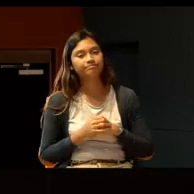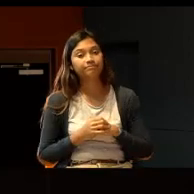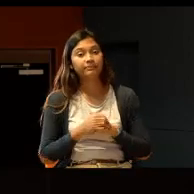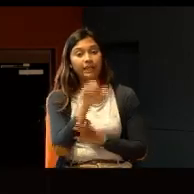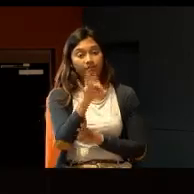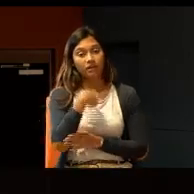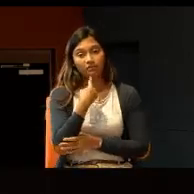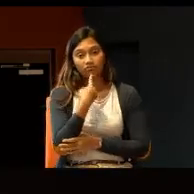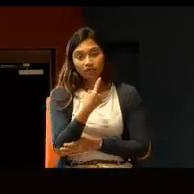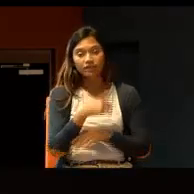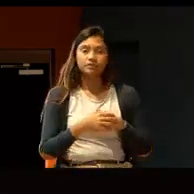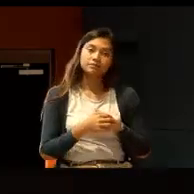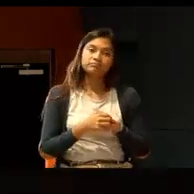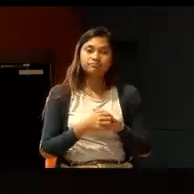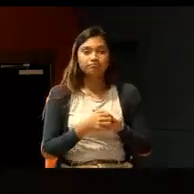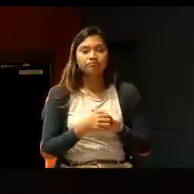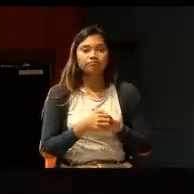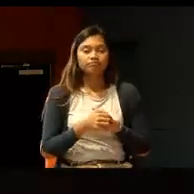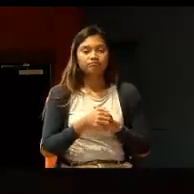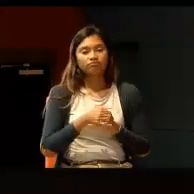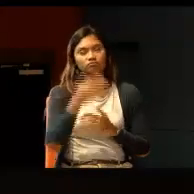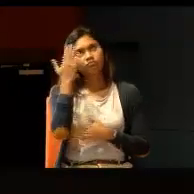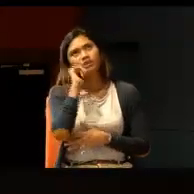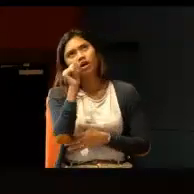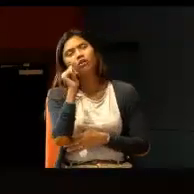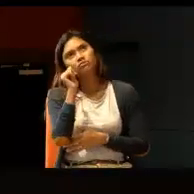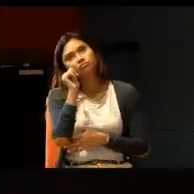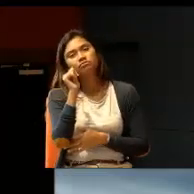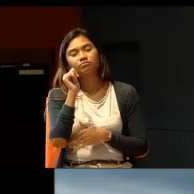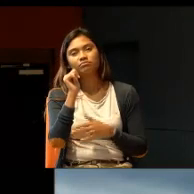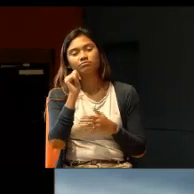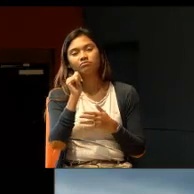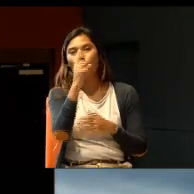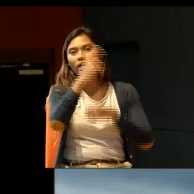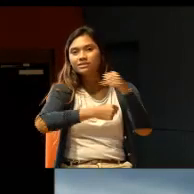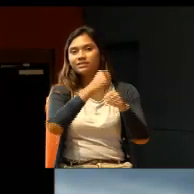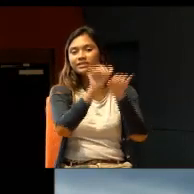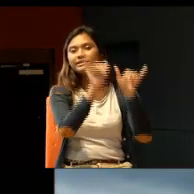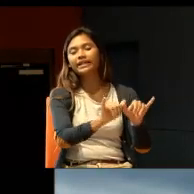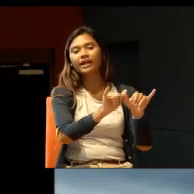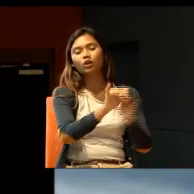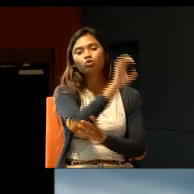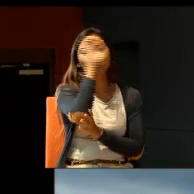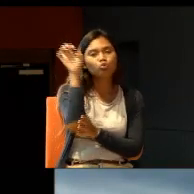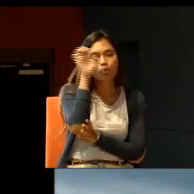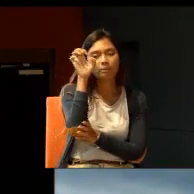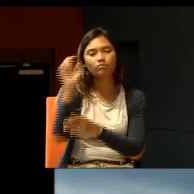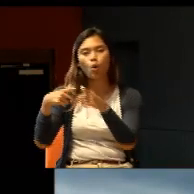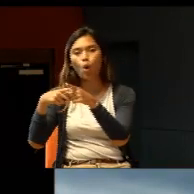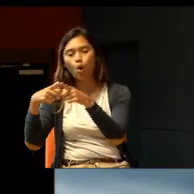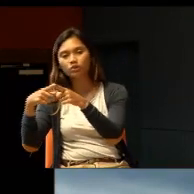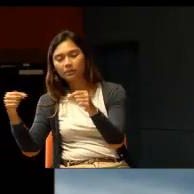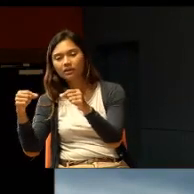If I say, why not you spend one year in Europe, or in Japan, or in Australia,